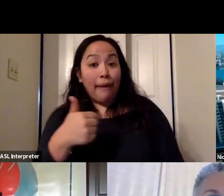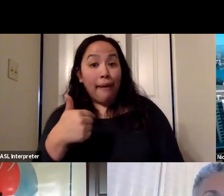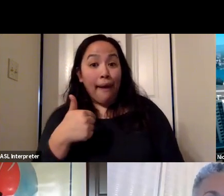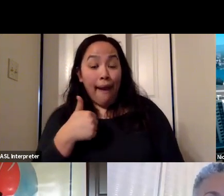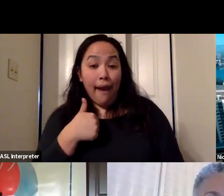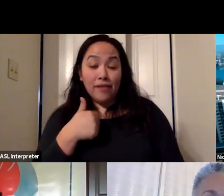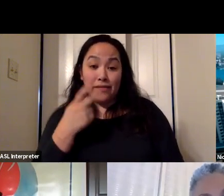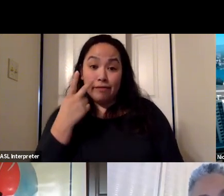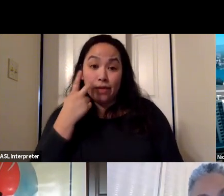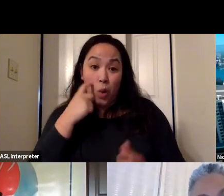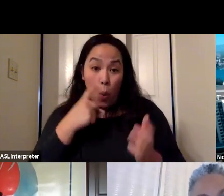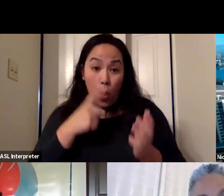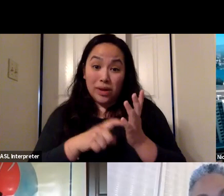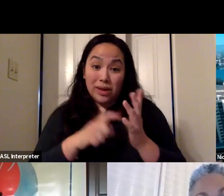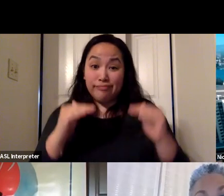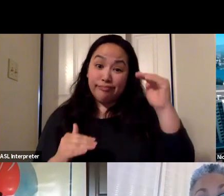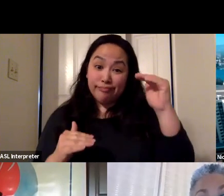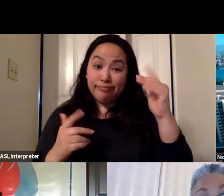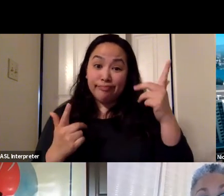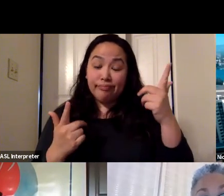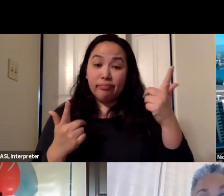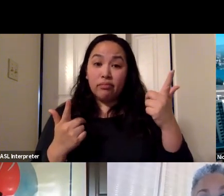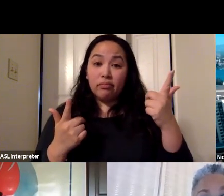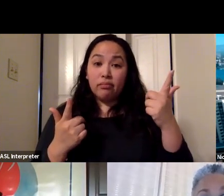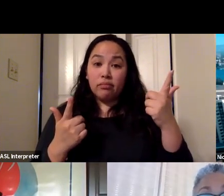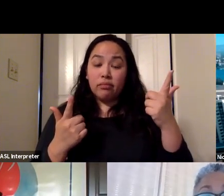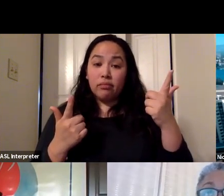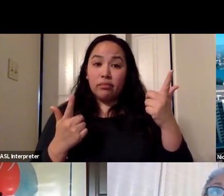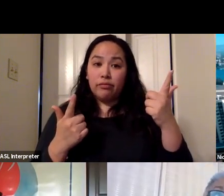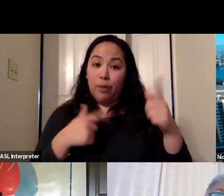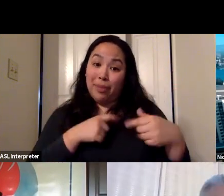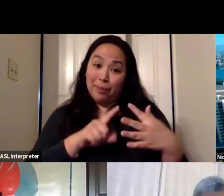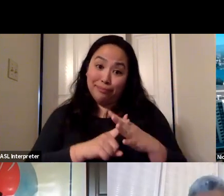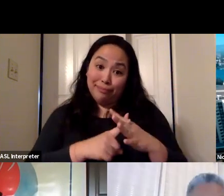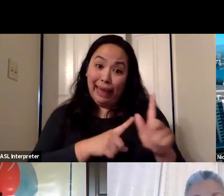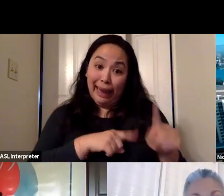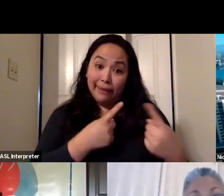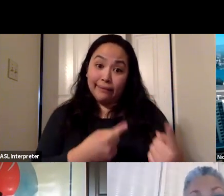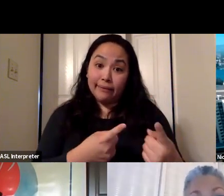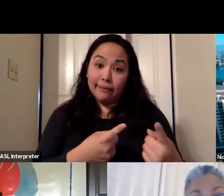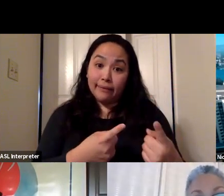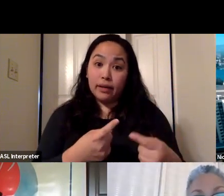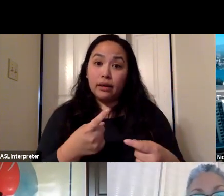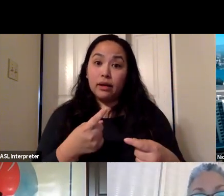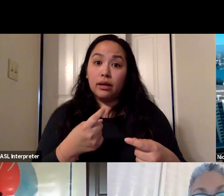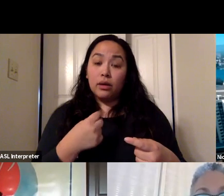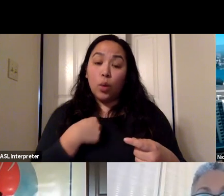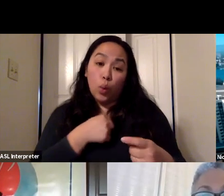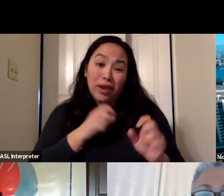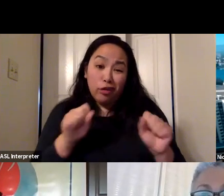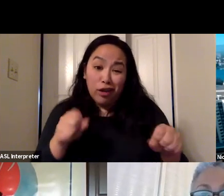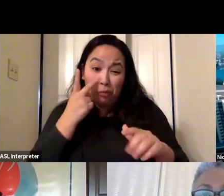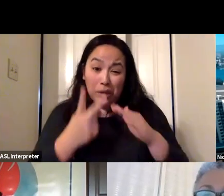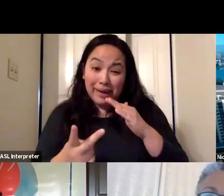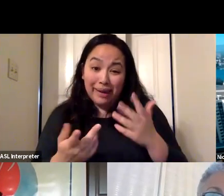disparities in COVID from the very start. And unfortunately, we actually could have predicted this, that